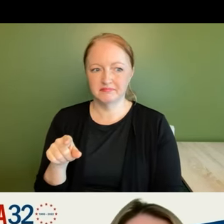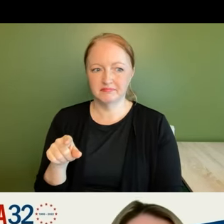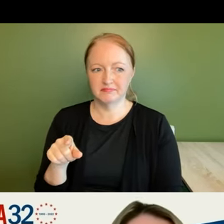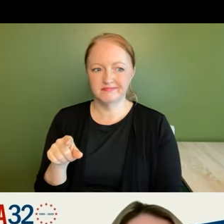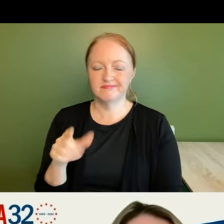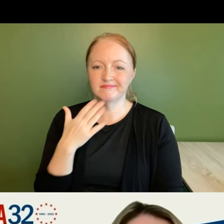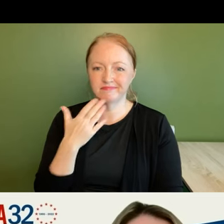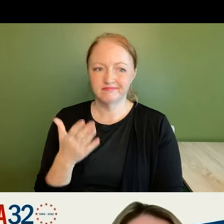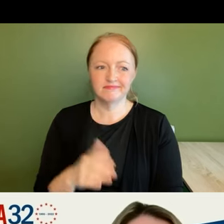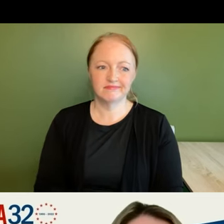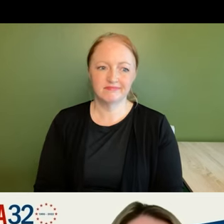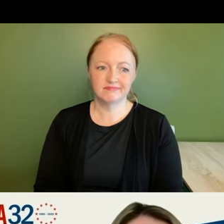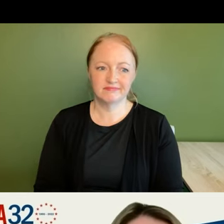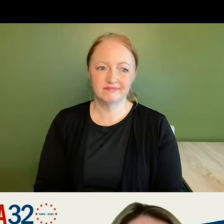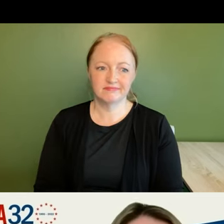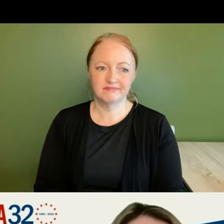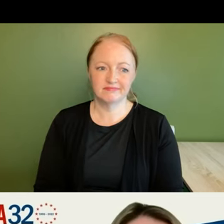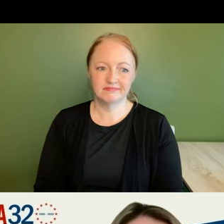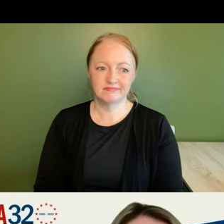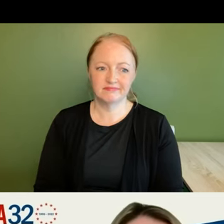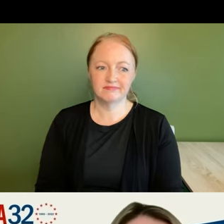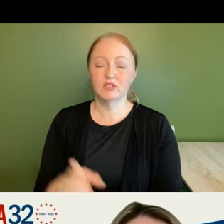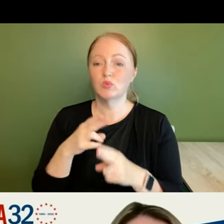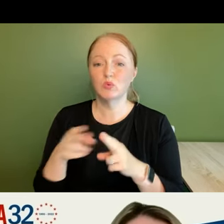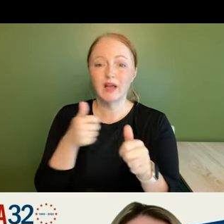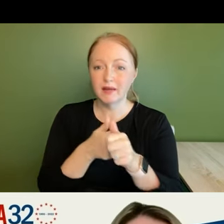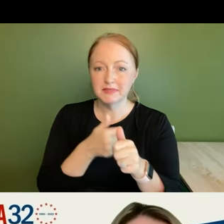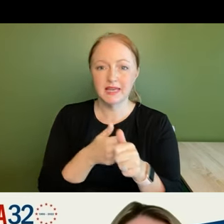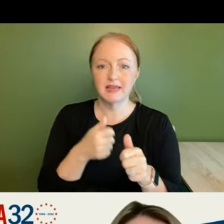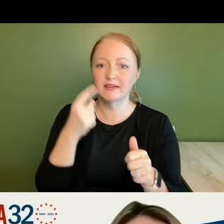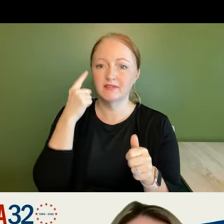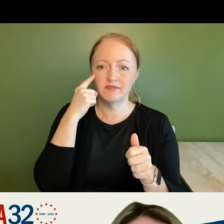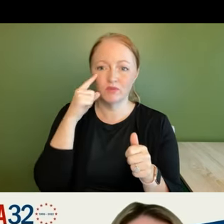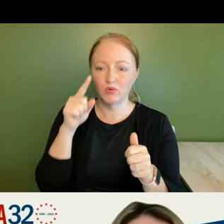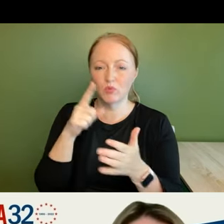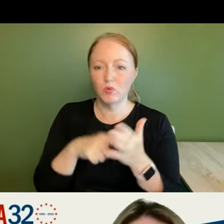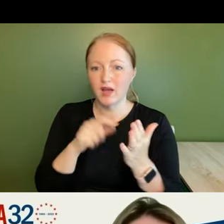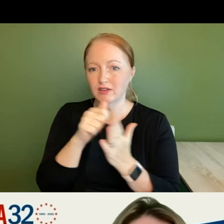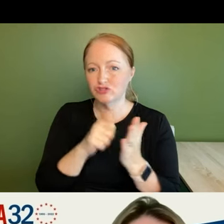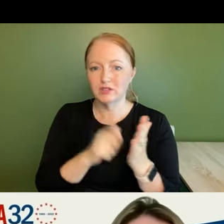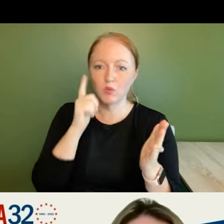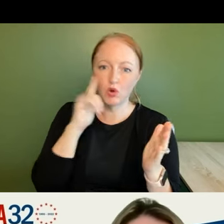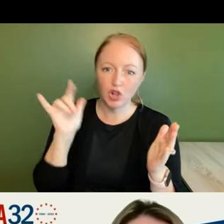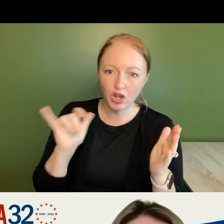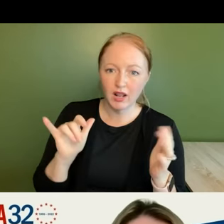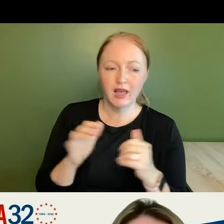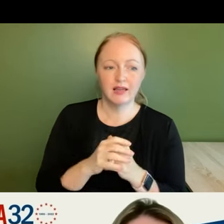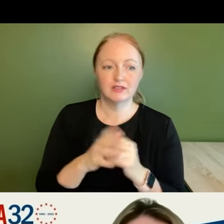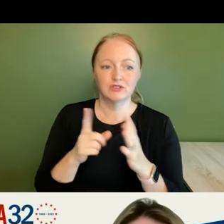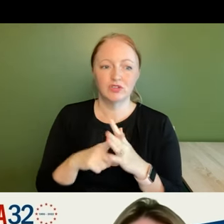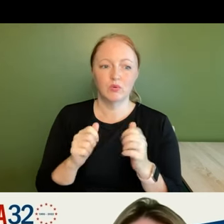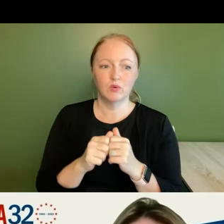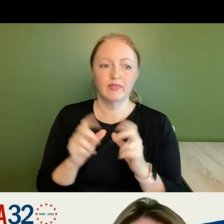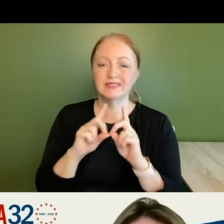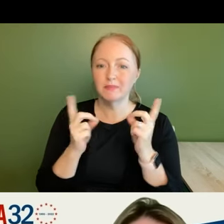thank you uh so we're just as quick updates for um kind of what the agenda will look like today we're going to start with our